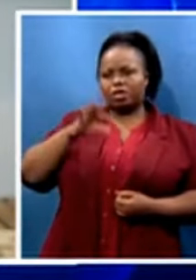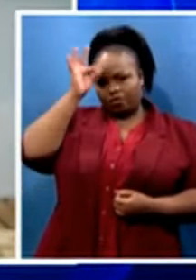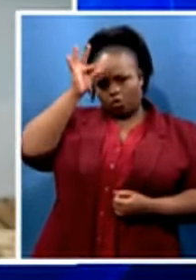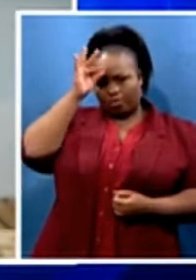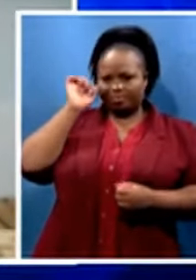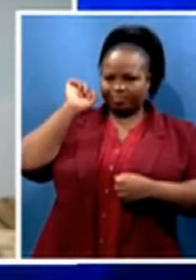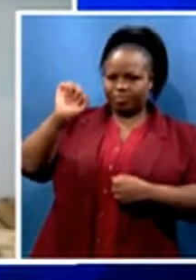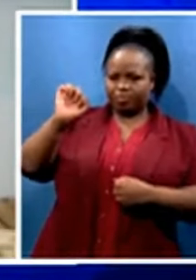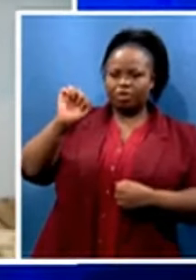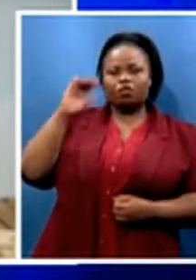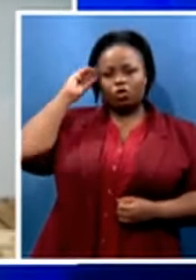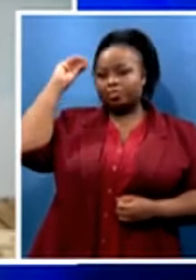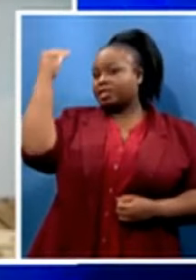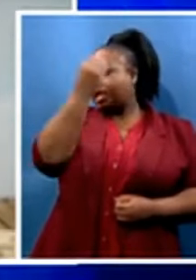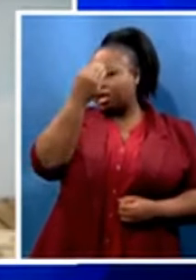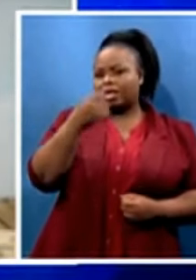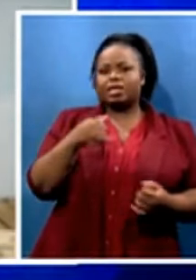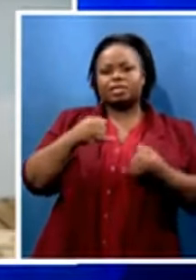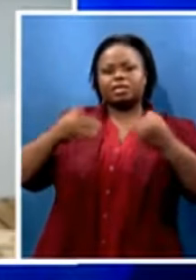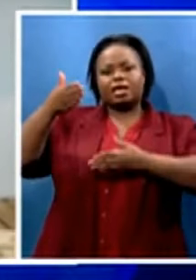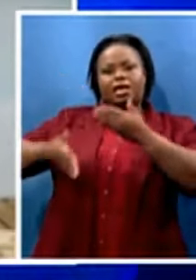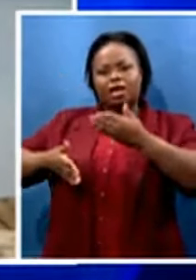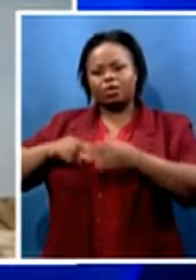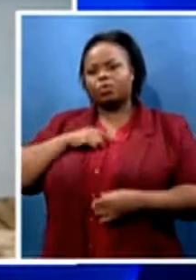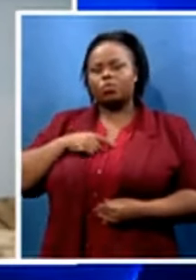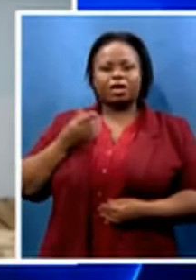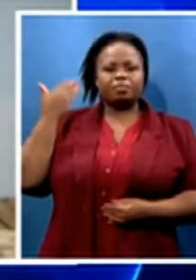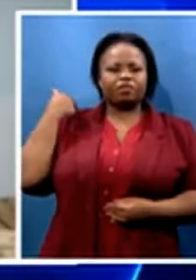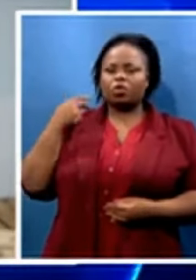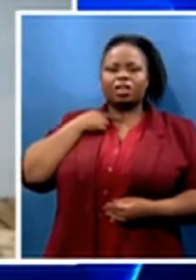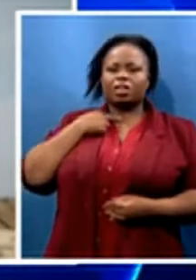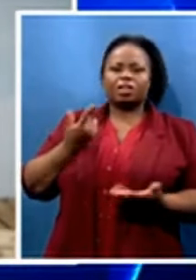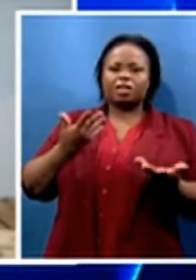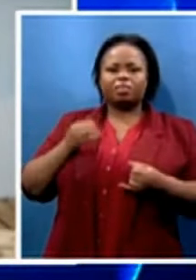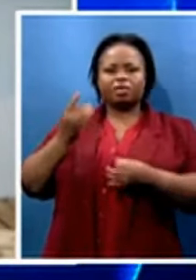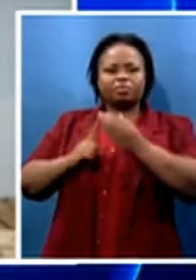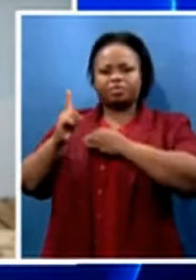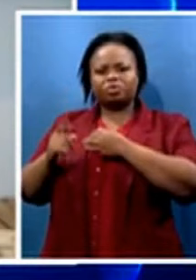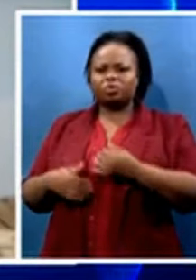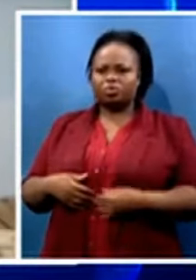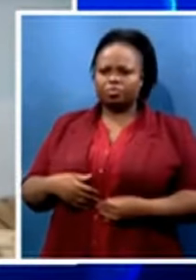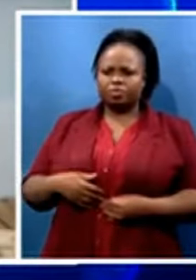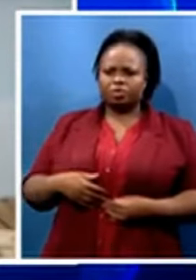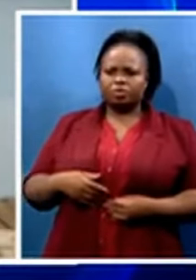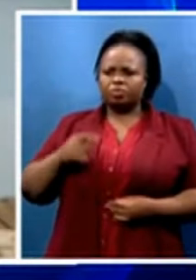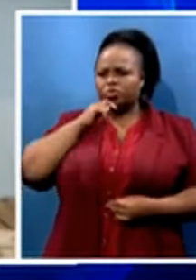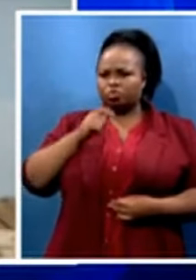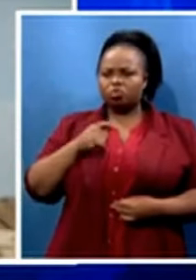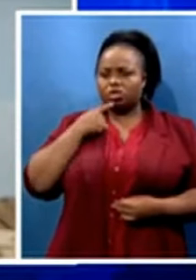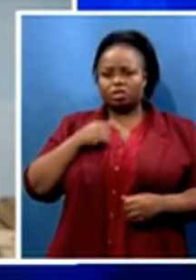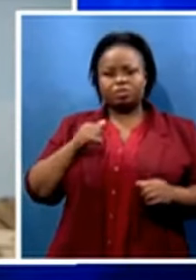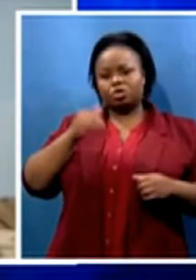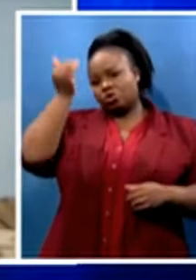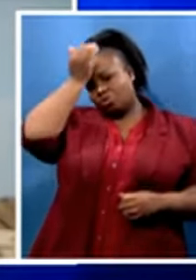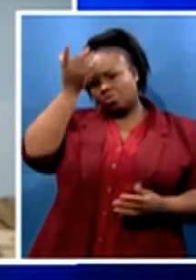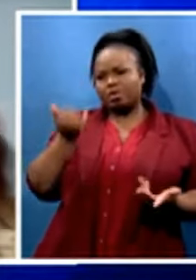to hand himself over to law enforcement. And so really, this notion of Mr. Zuma playing the victim while also using